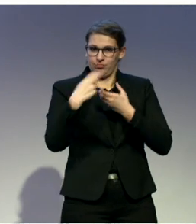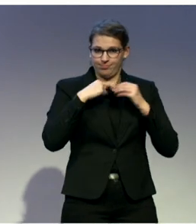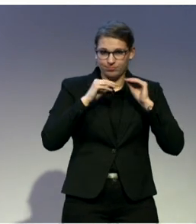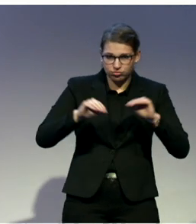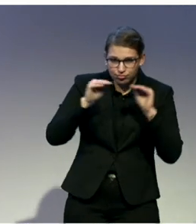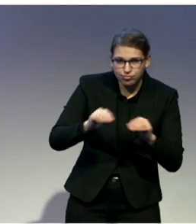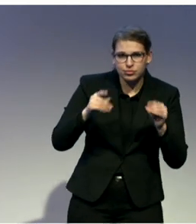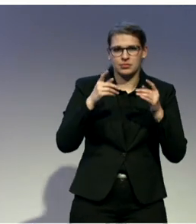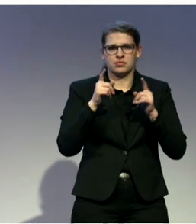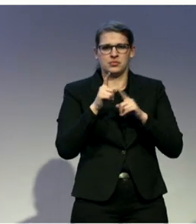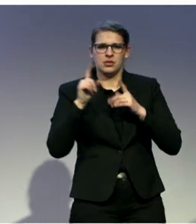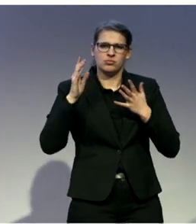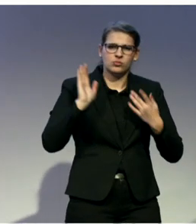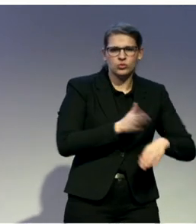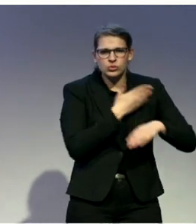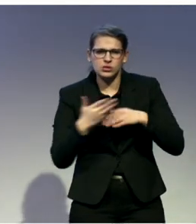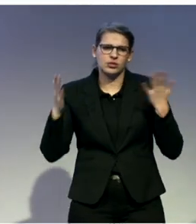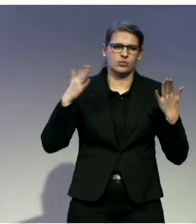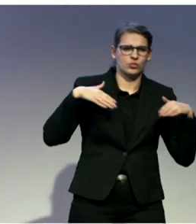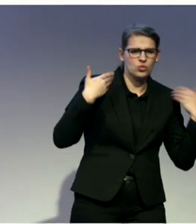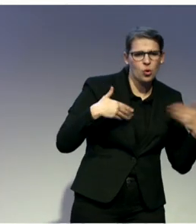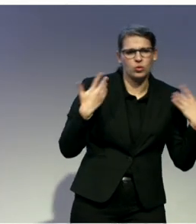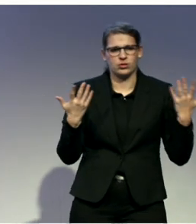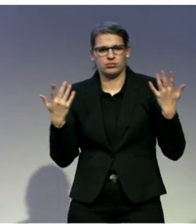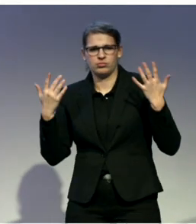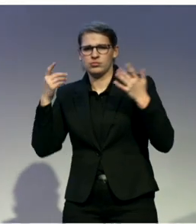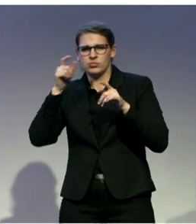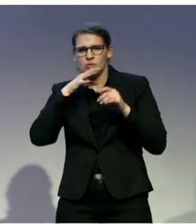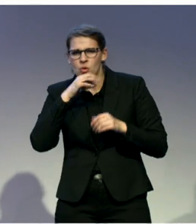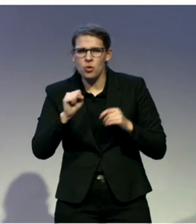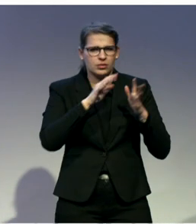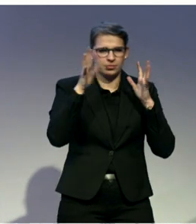everyone, if you can give me just 30 seconds of it.